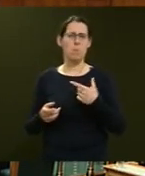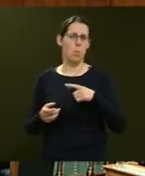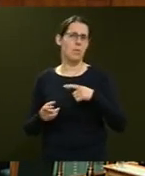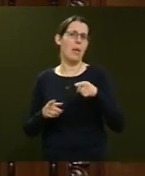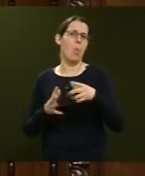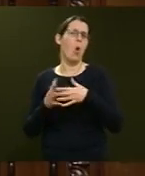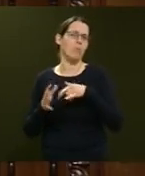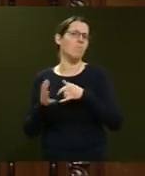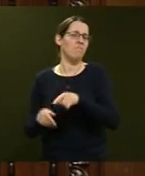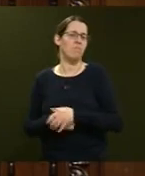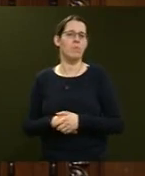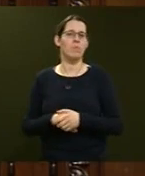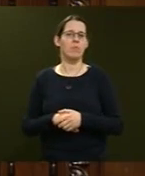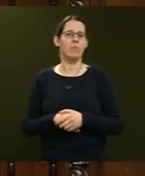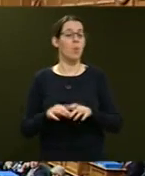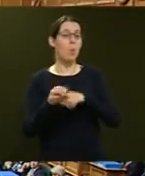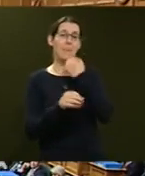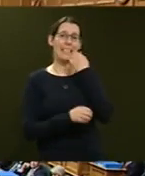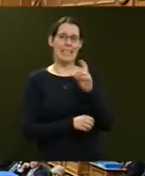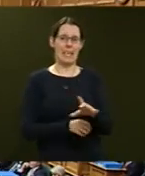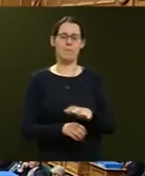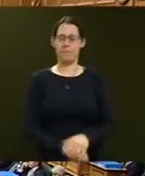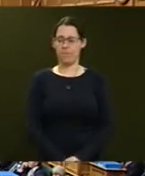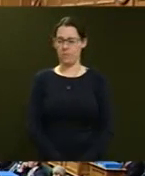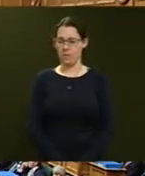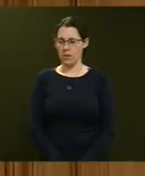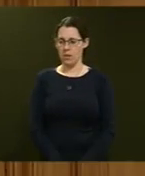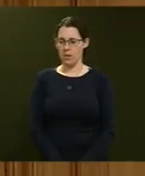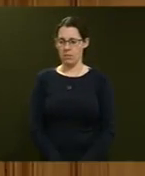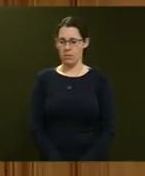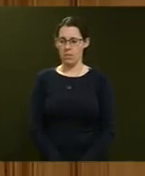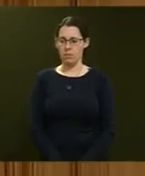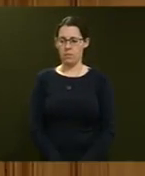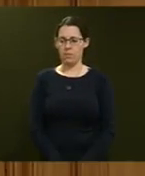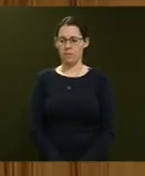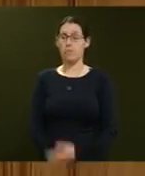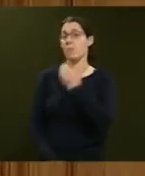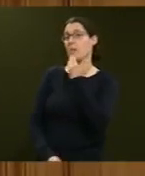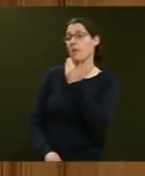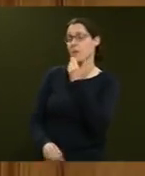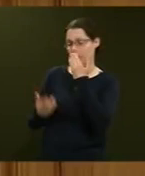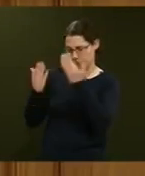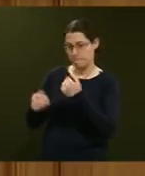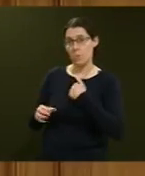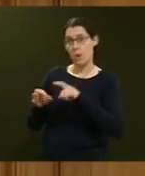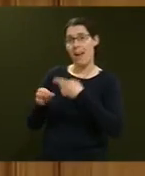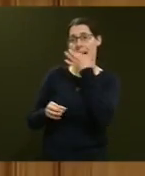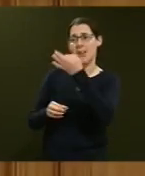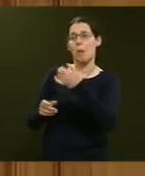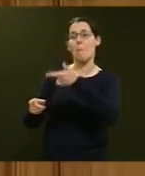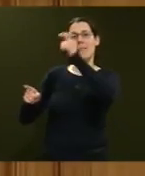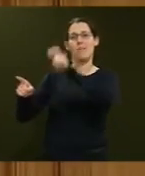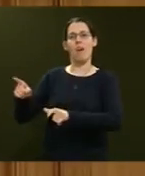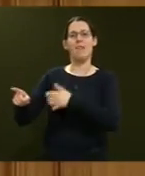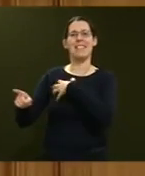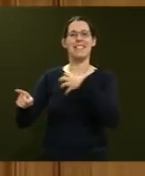Question number 10, Honourable Dr Nick Smith. Thank you, Mr Speaker. My question is to the Minister of State Services.